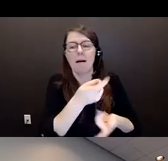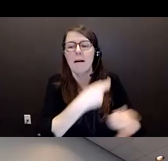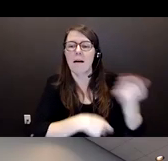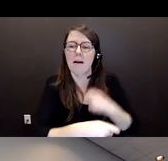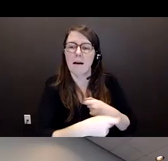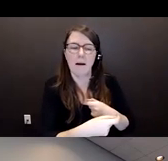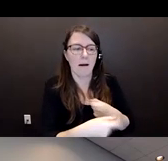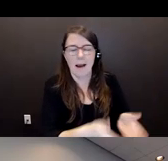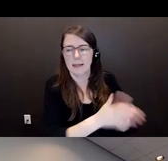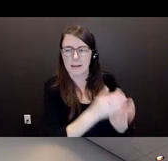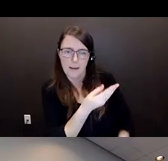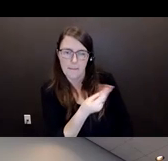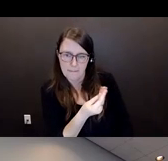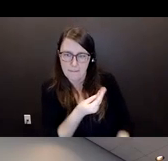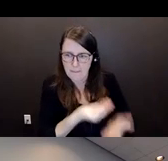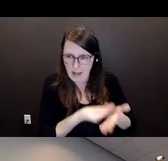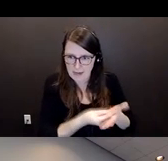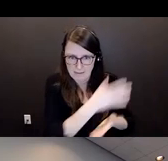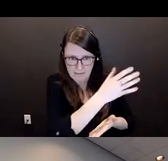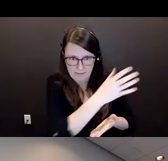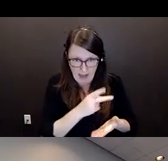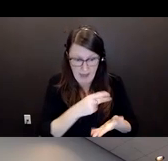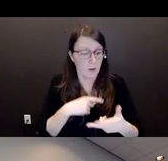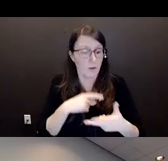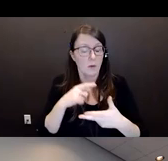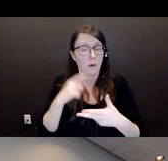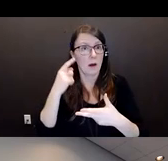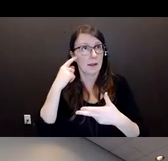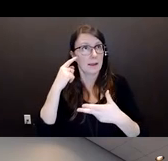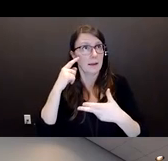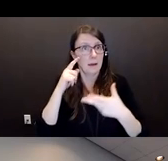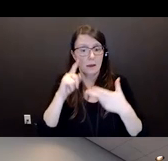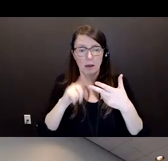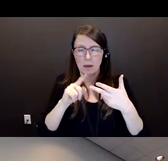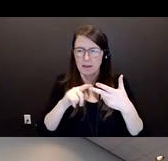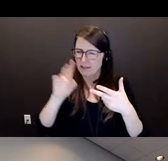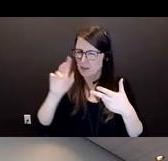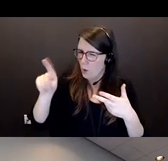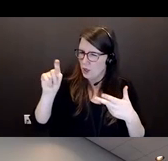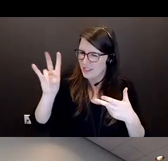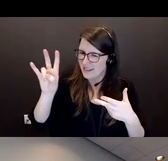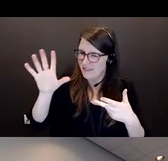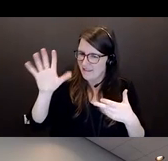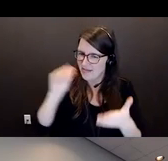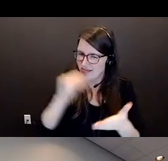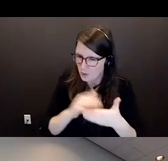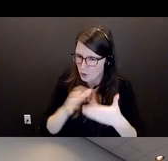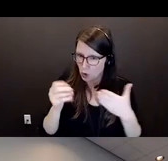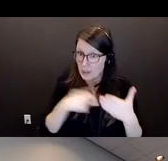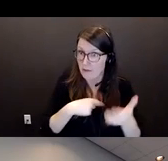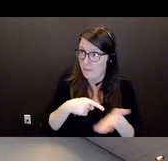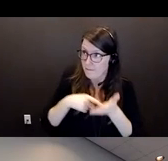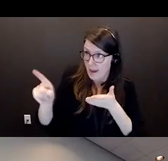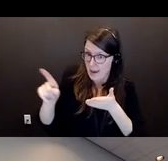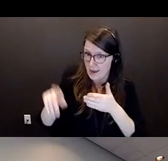And for example, Alex's fine in lieu, I believe is around $175,000. If he does not pay that back in 10